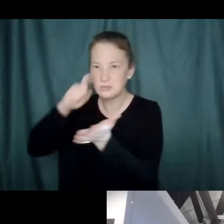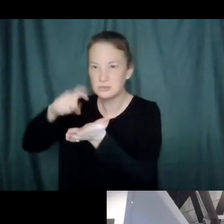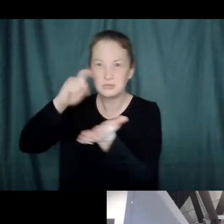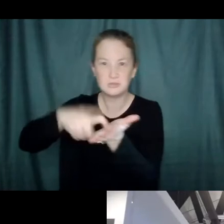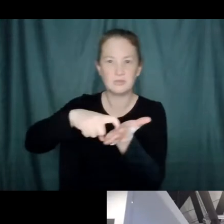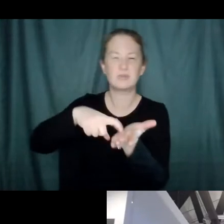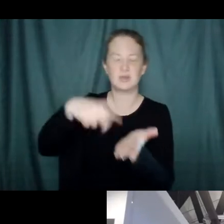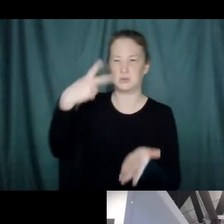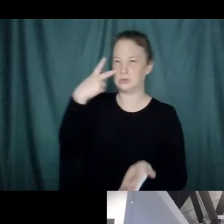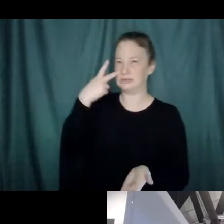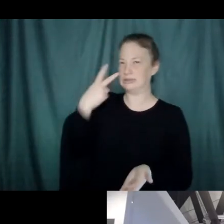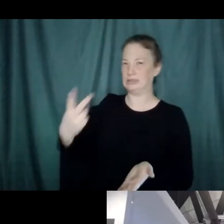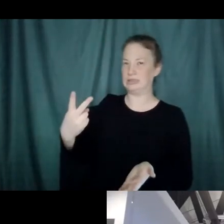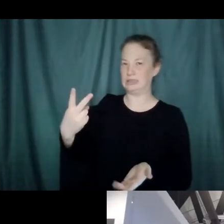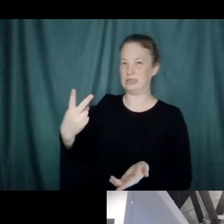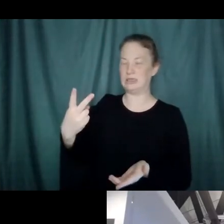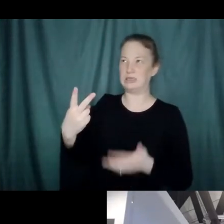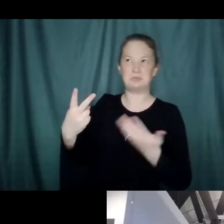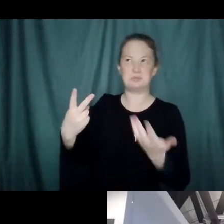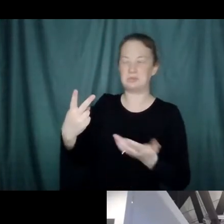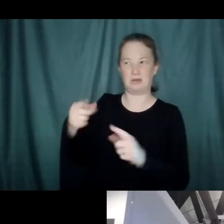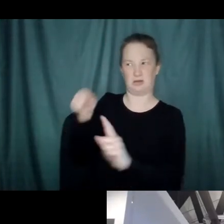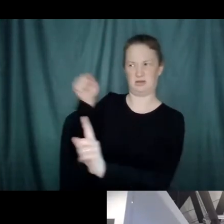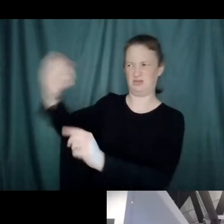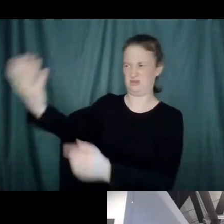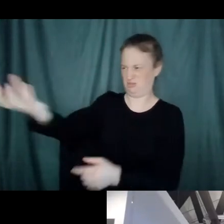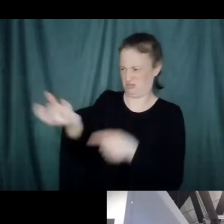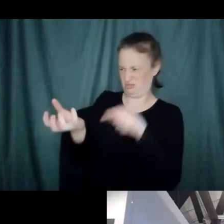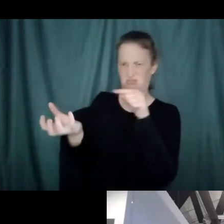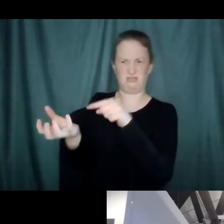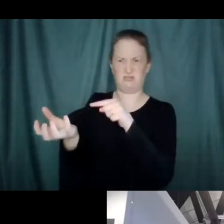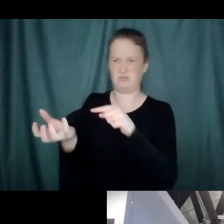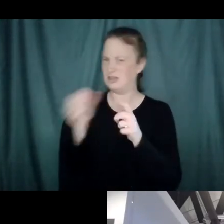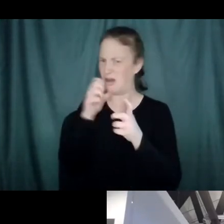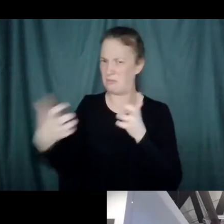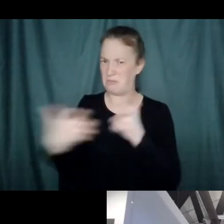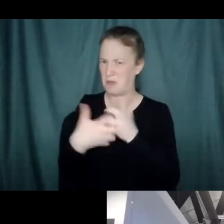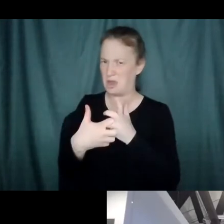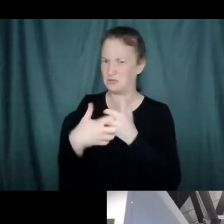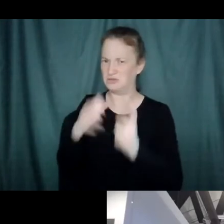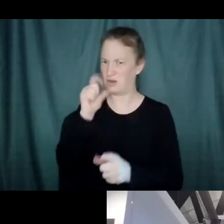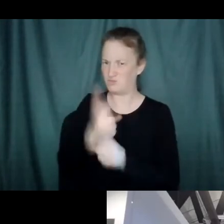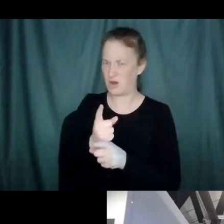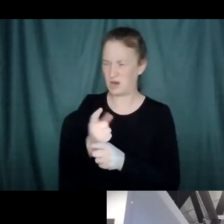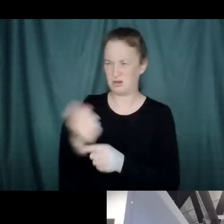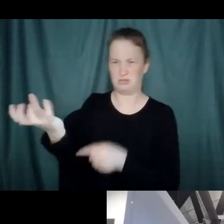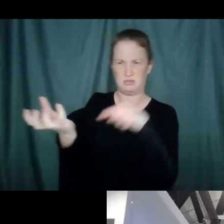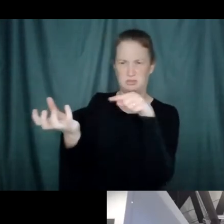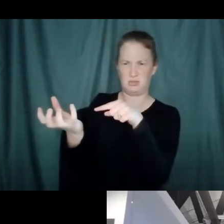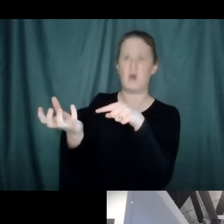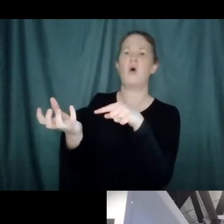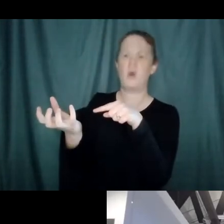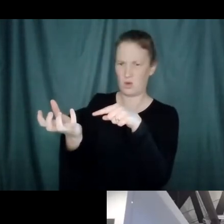see this isn't you. It's not in the hole that's you. It must not be you.